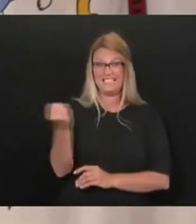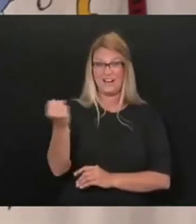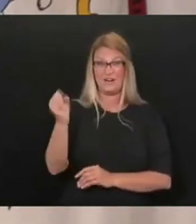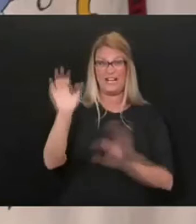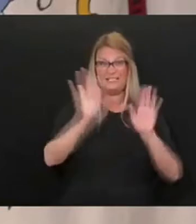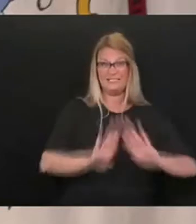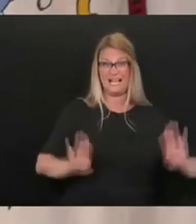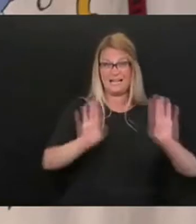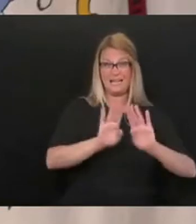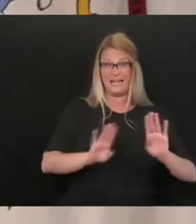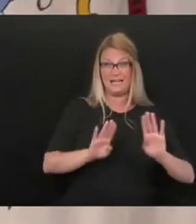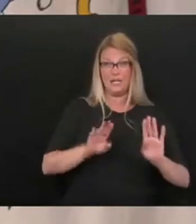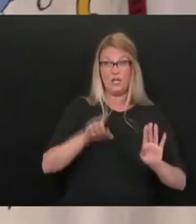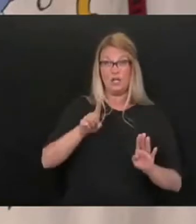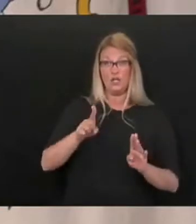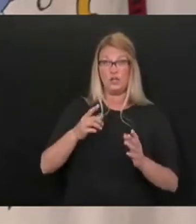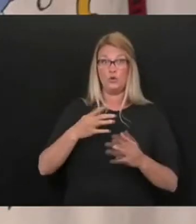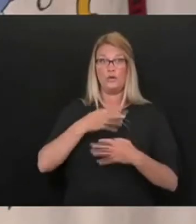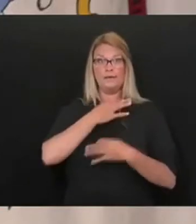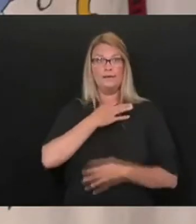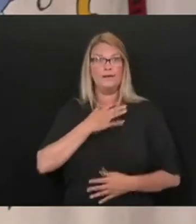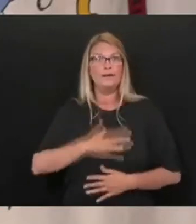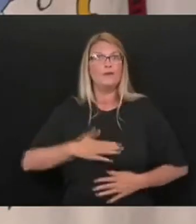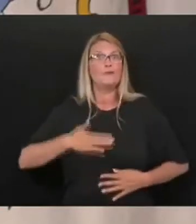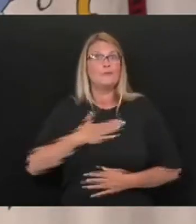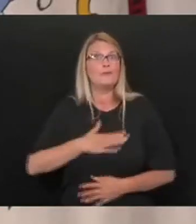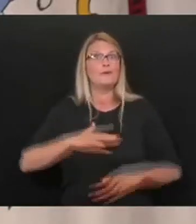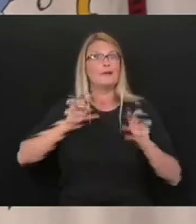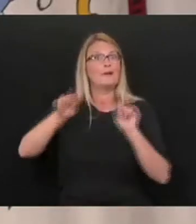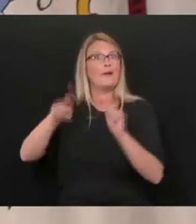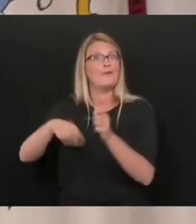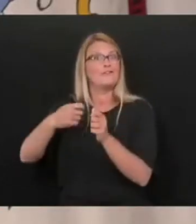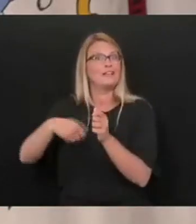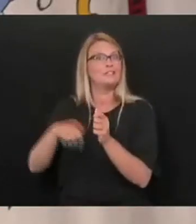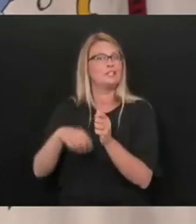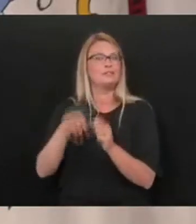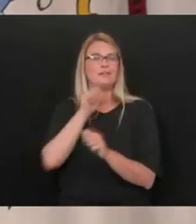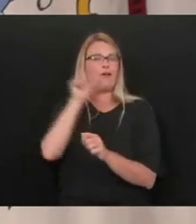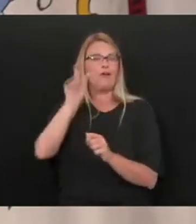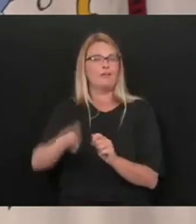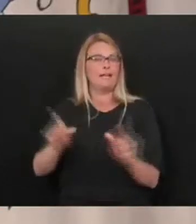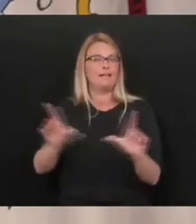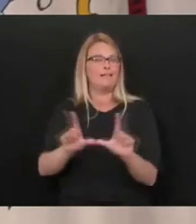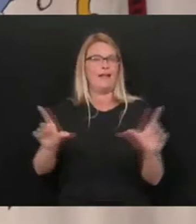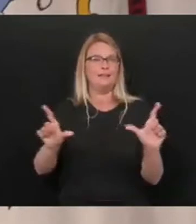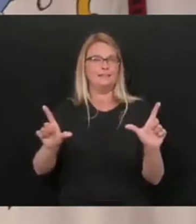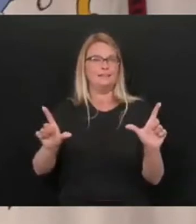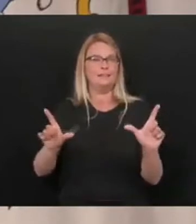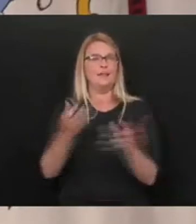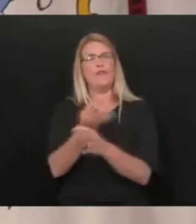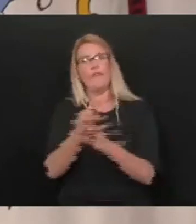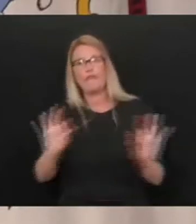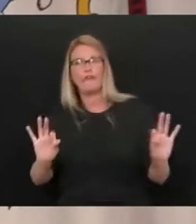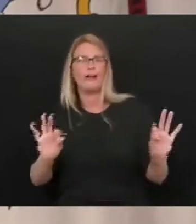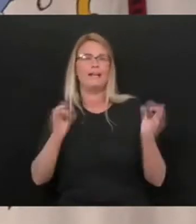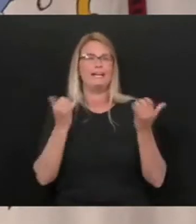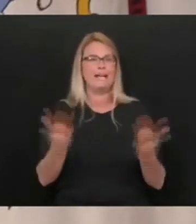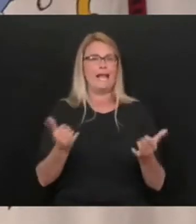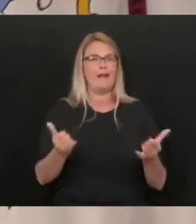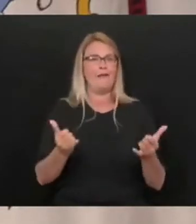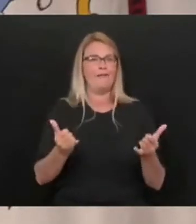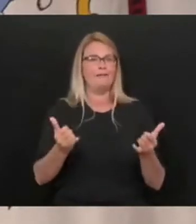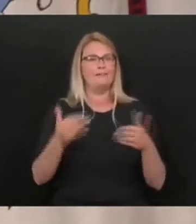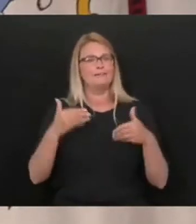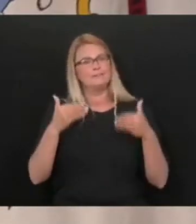fished for a while and you're interested in learning or getting out and everything, going and having a good time, try it. It's free these days. And